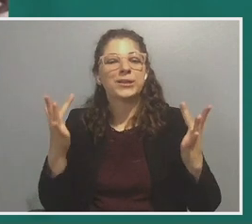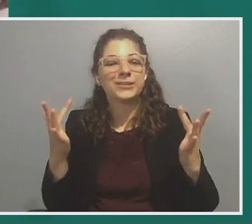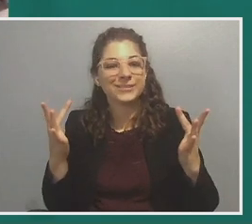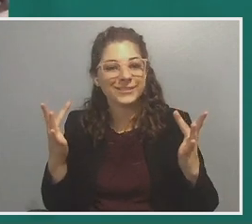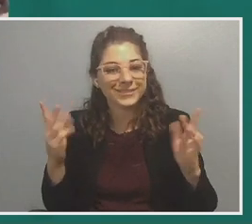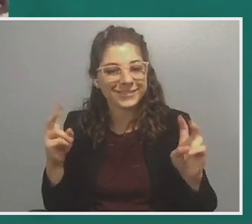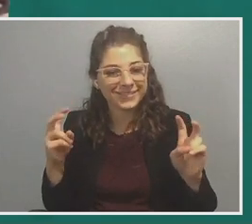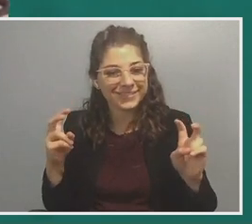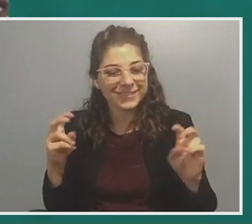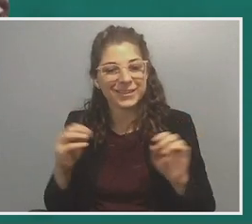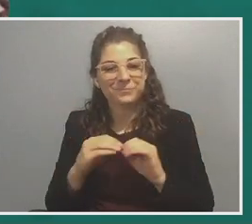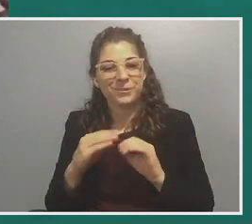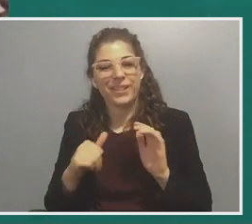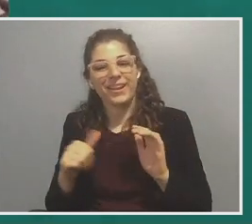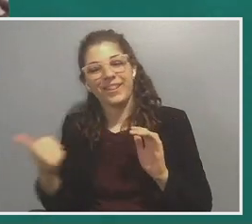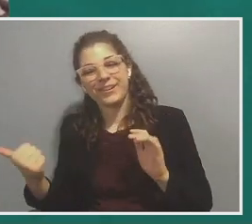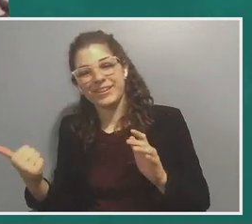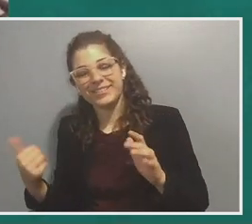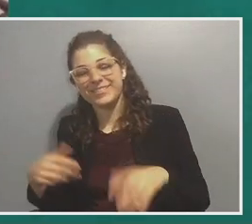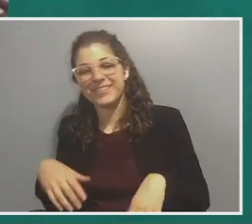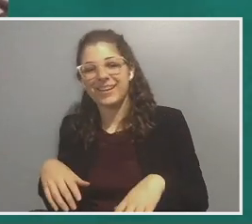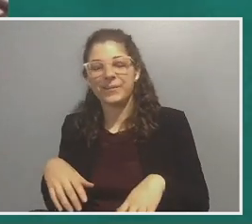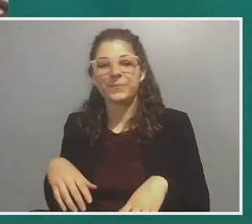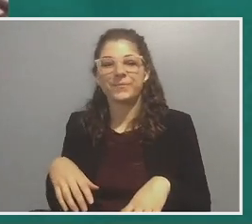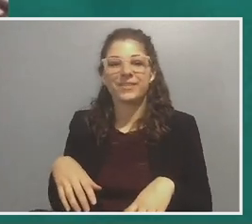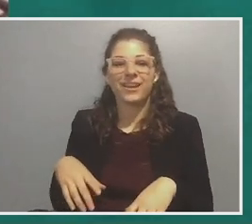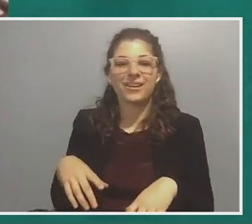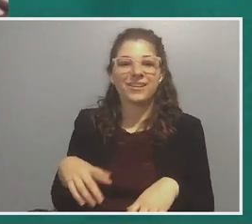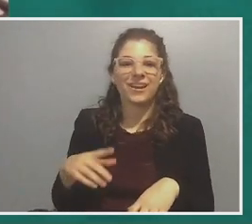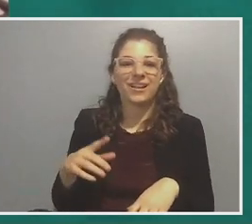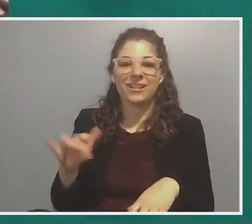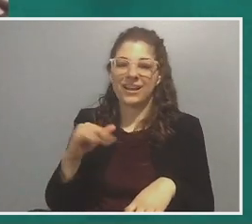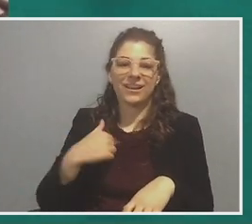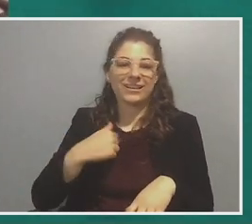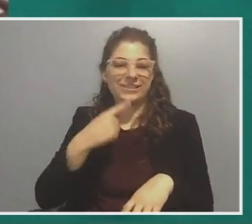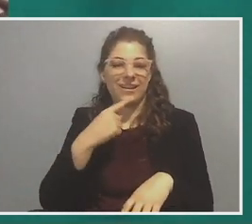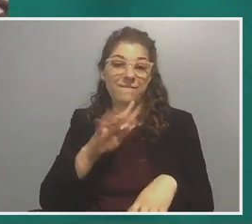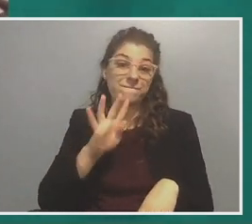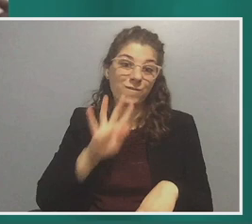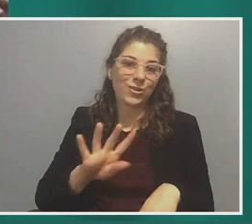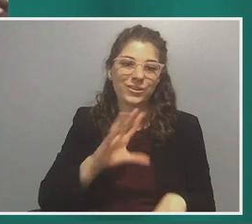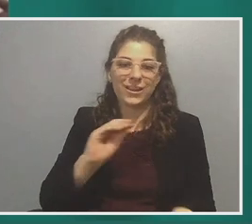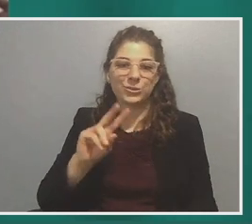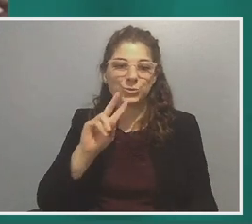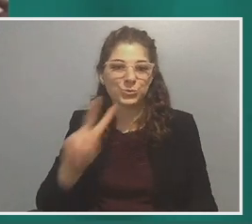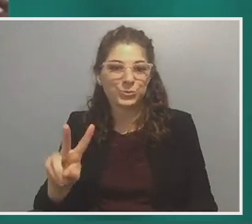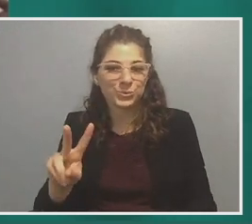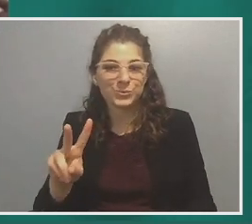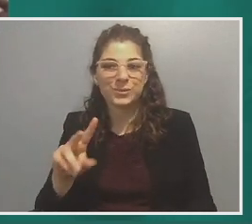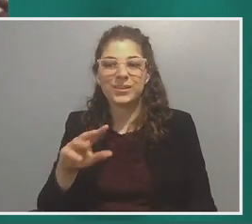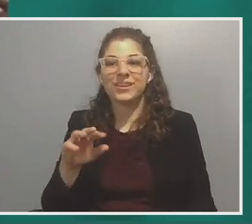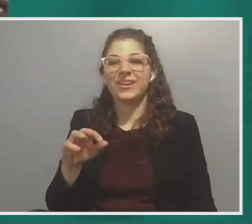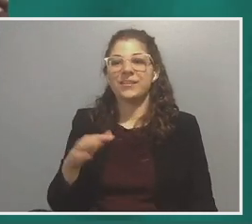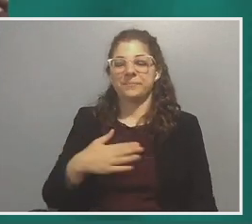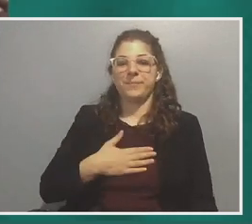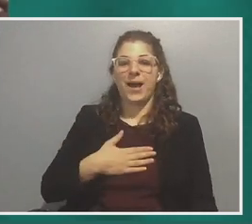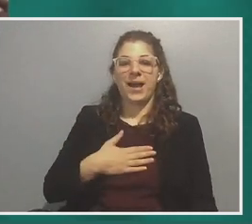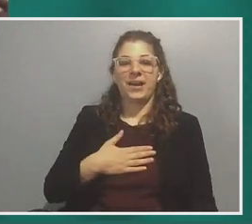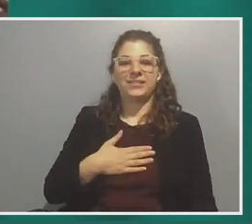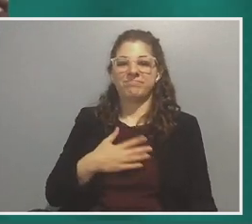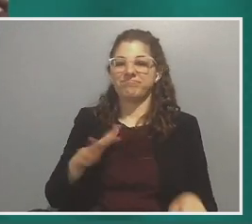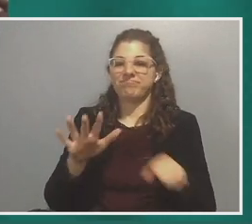in some of the, um, and it's, you know, I, like I said, I have a four year old and a two year old and, um, my entire